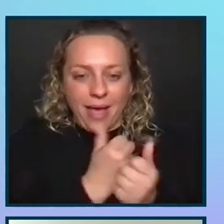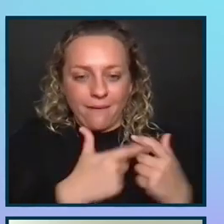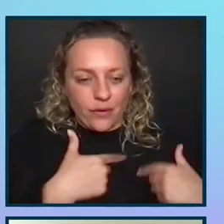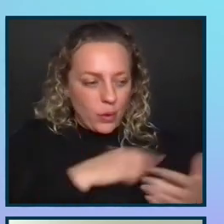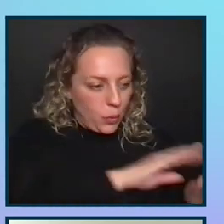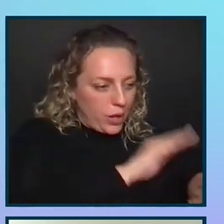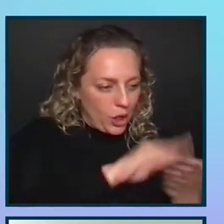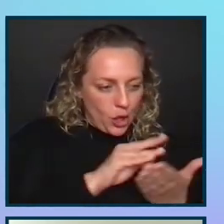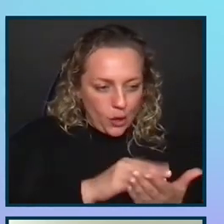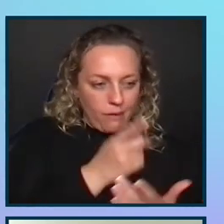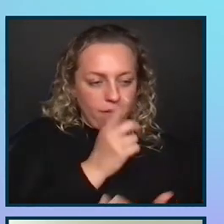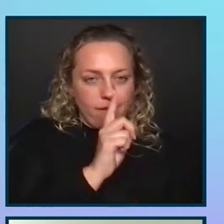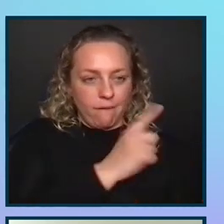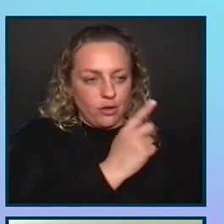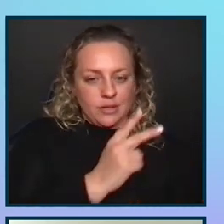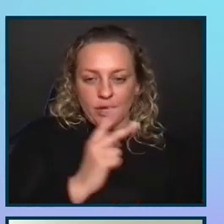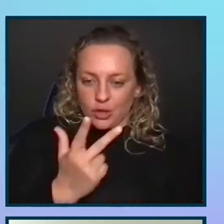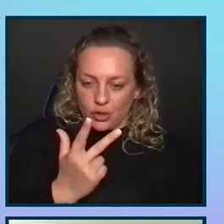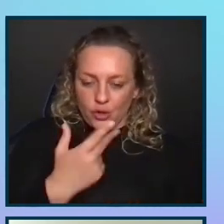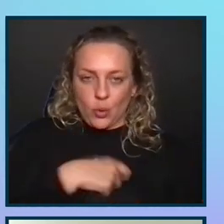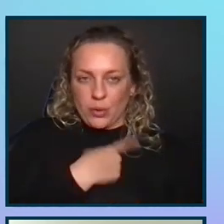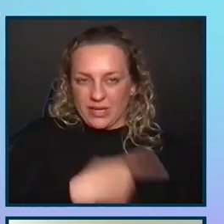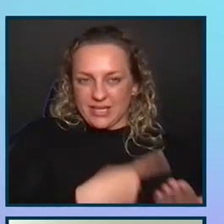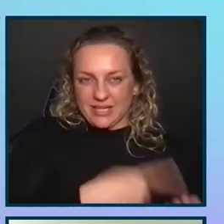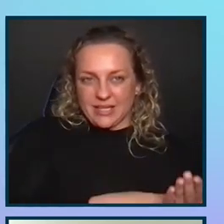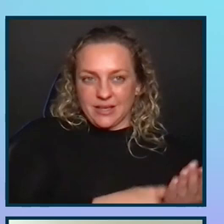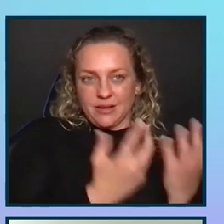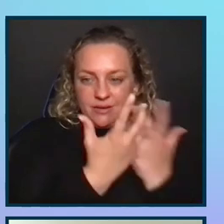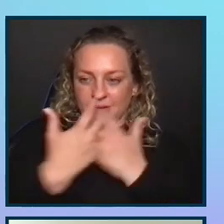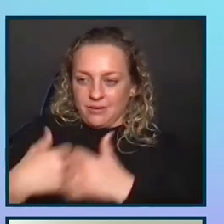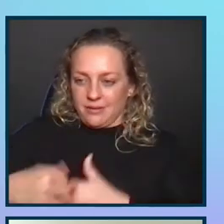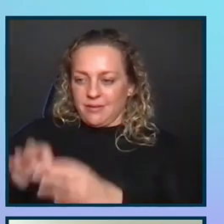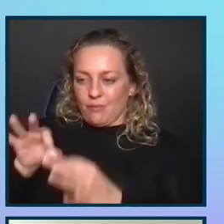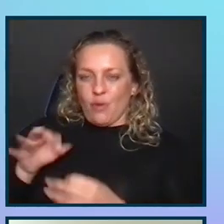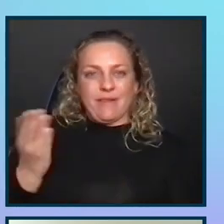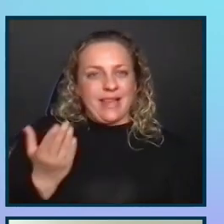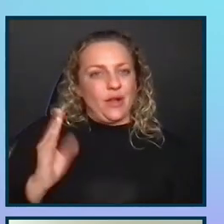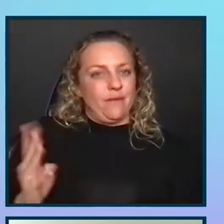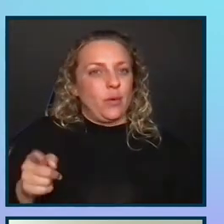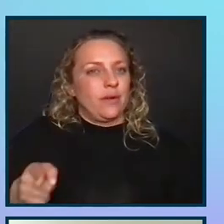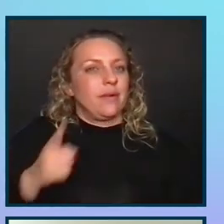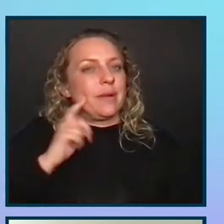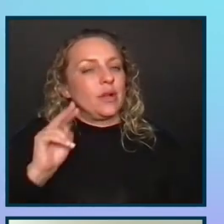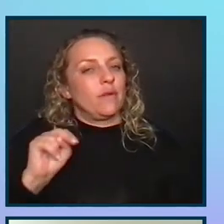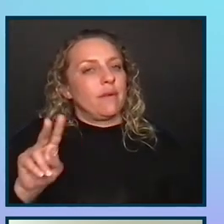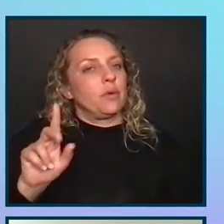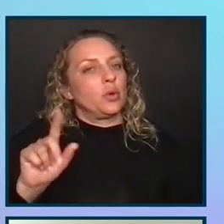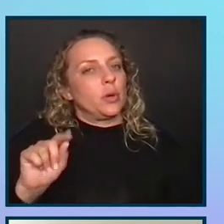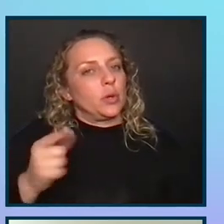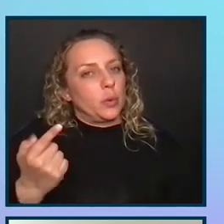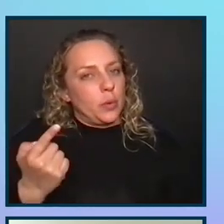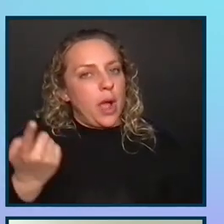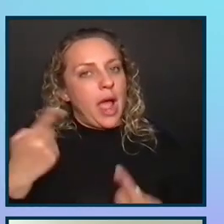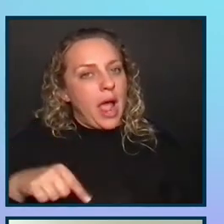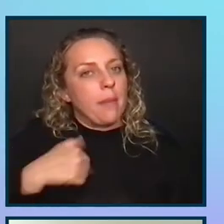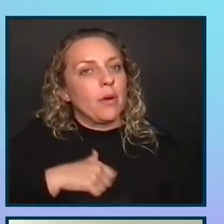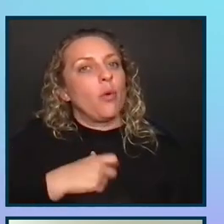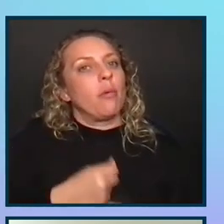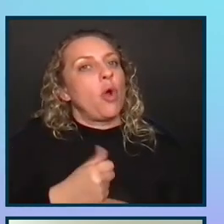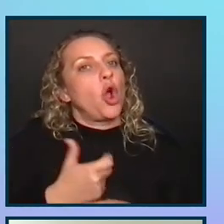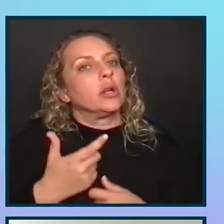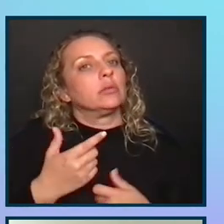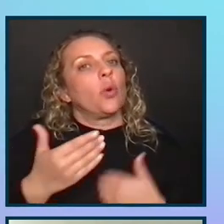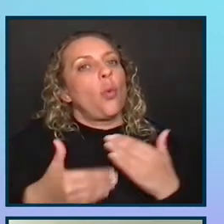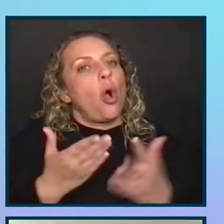from the first three that we've discussed came together perfectly here because in November 2021, there was a product walkthrough